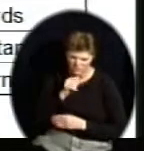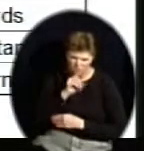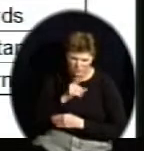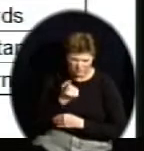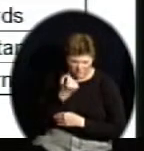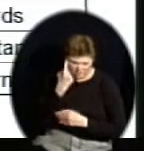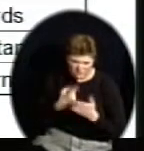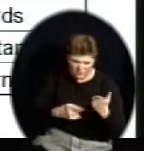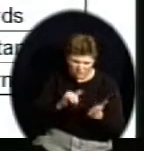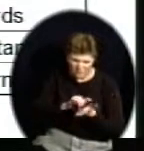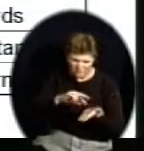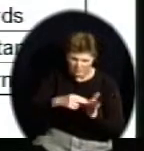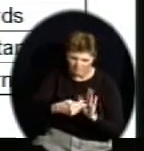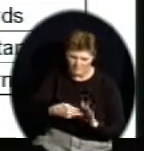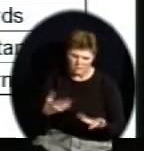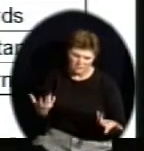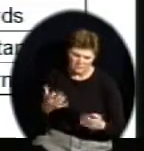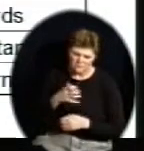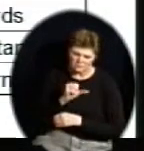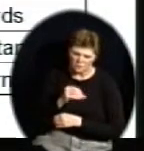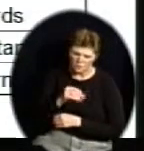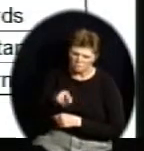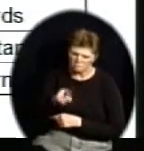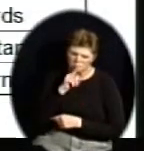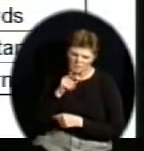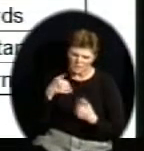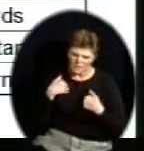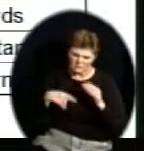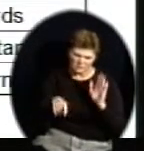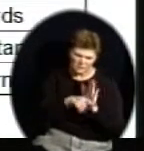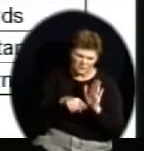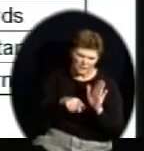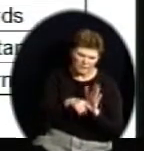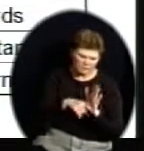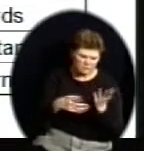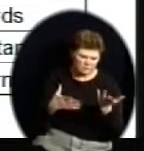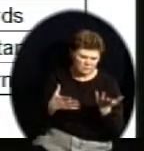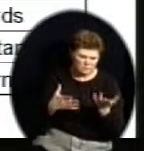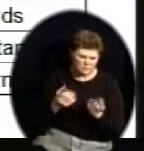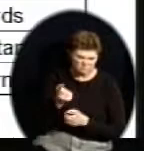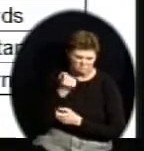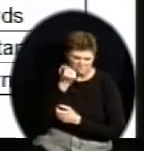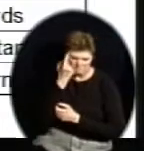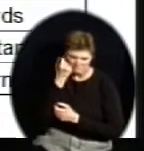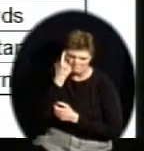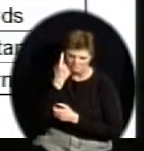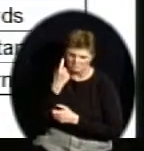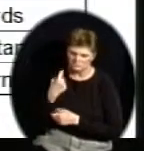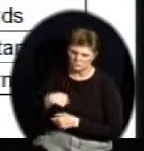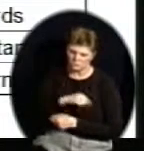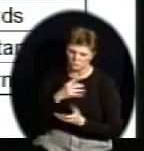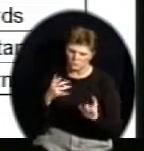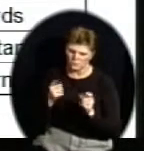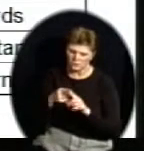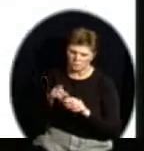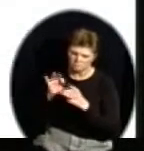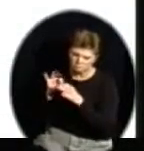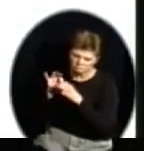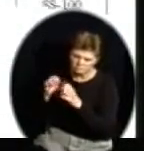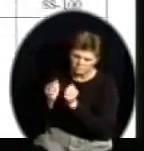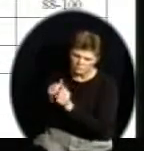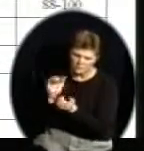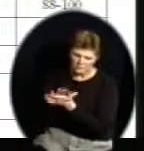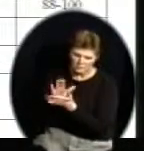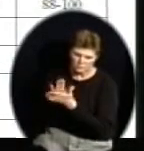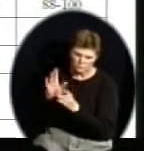They did not ask for input from the field on those changes at the State Department. They just fell upon us in an e-mail. In